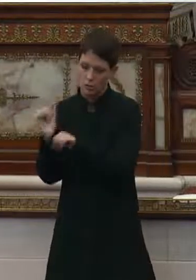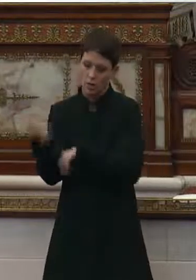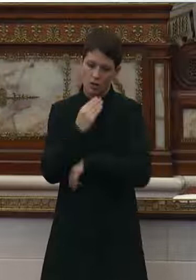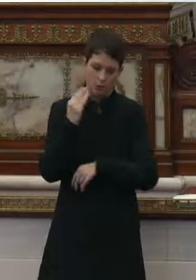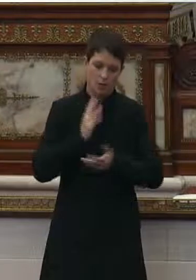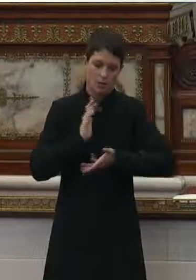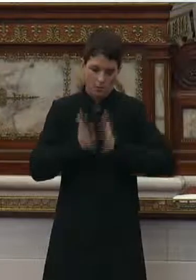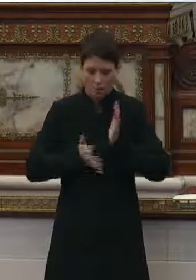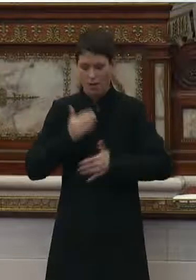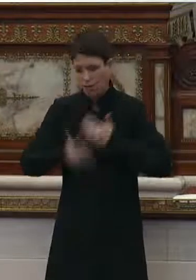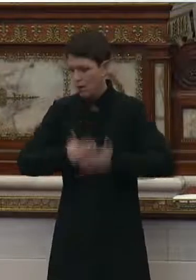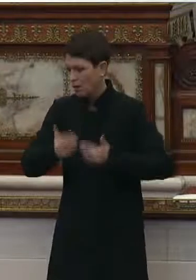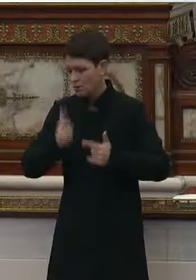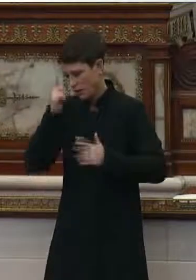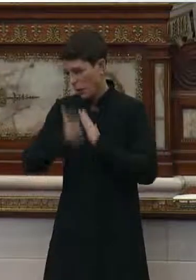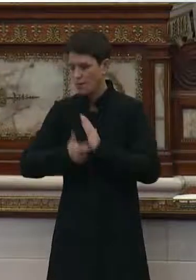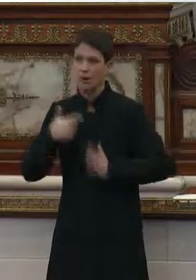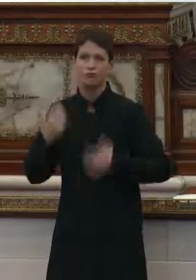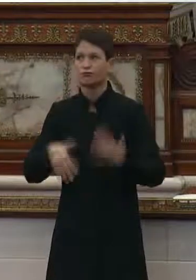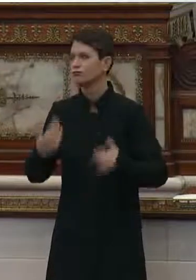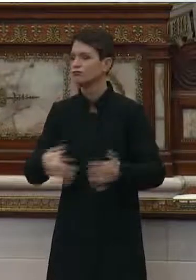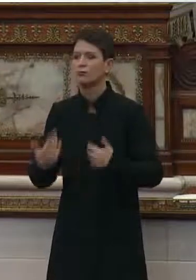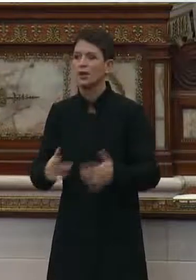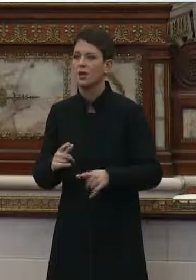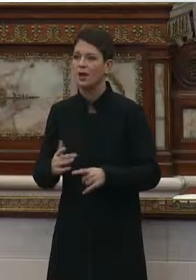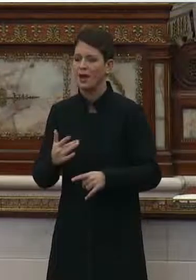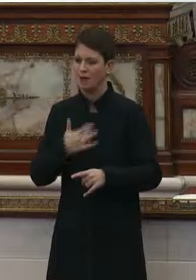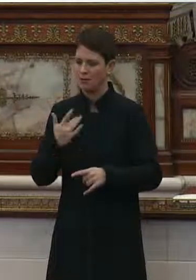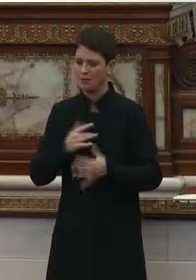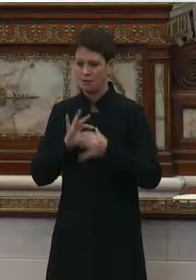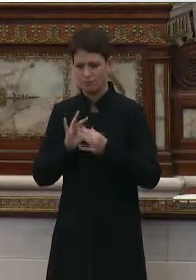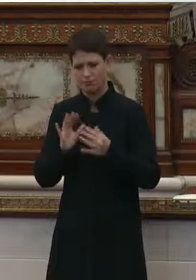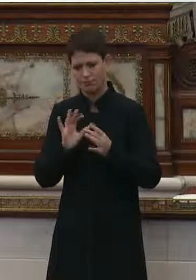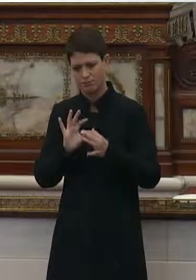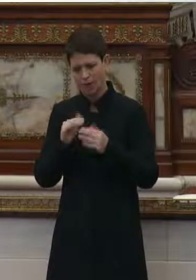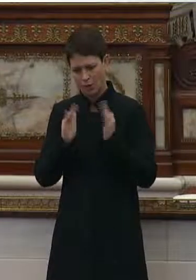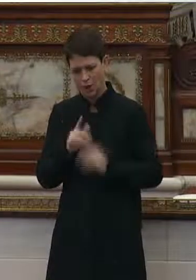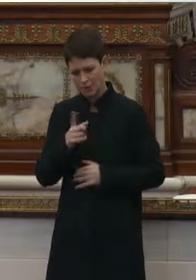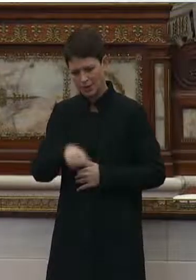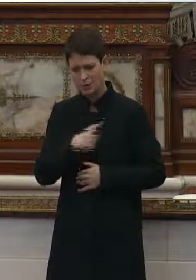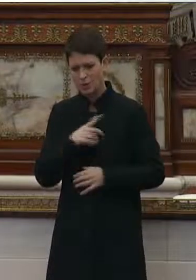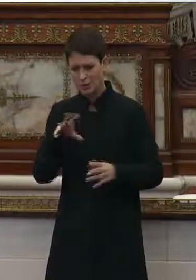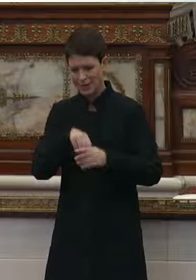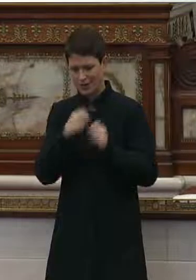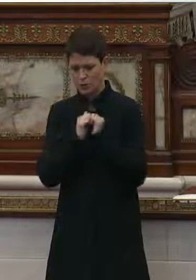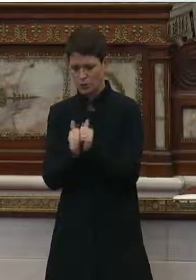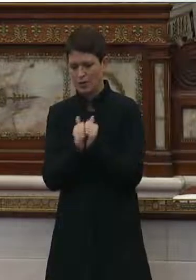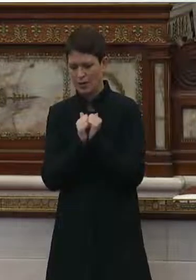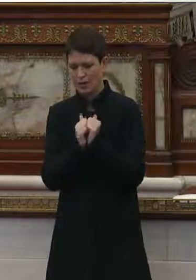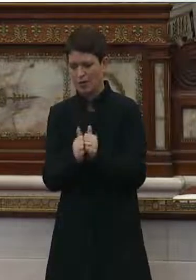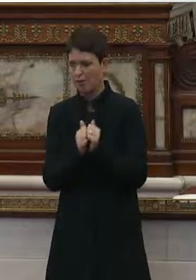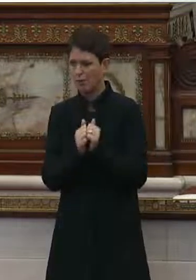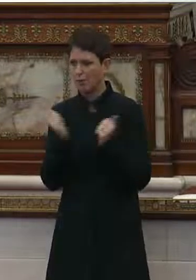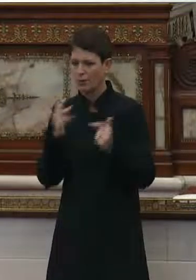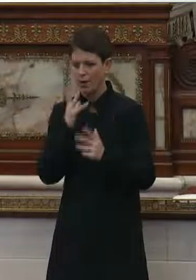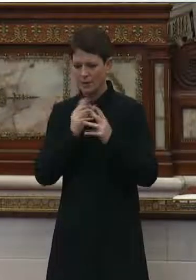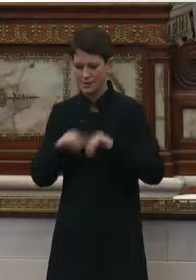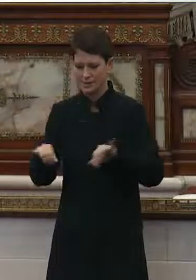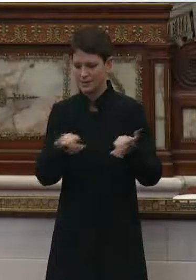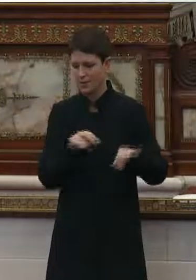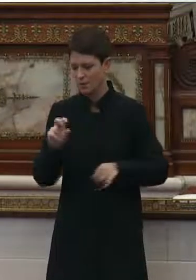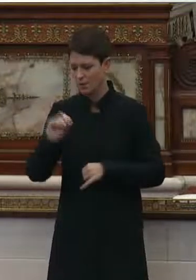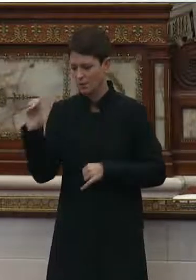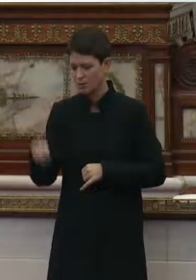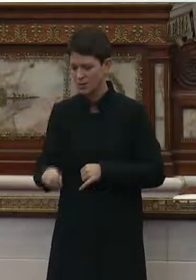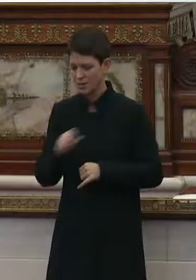you know, and then that's when I really got a feel for my coworkers because we were all in it together. Like we were all in it together because 70 percent of the